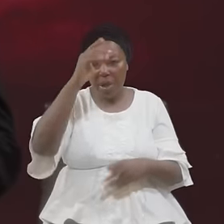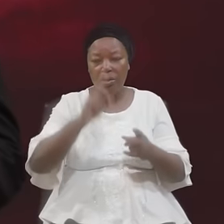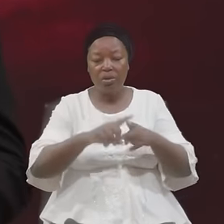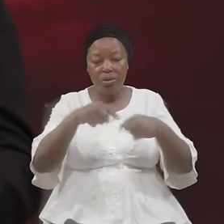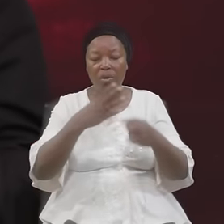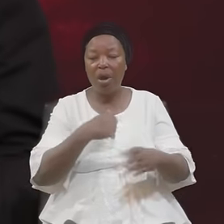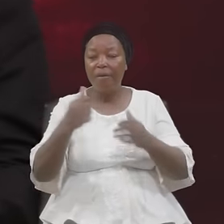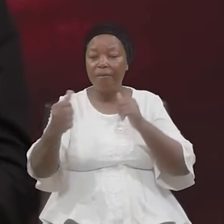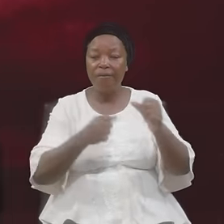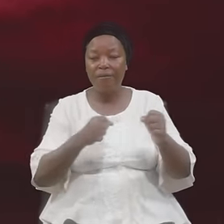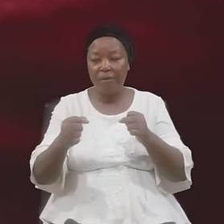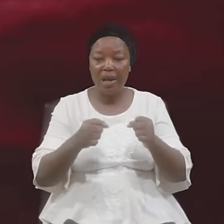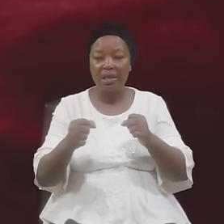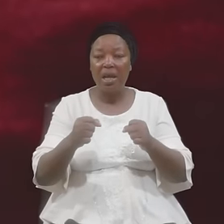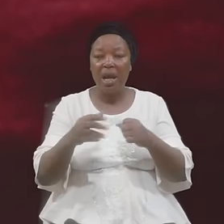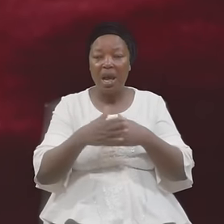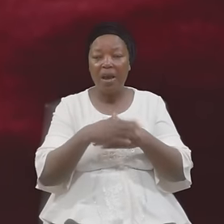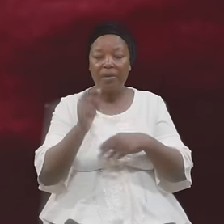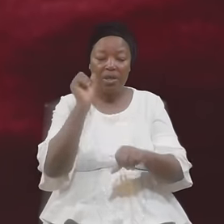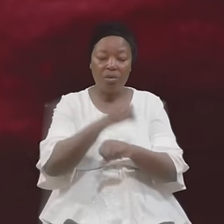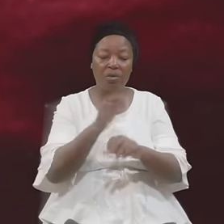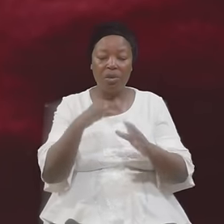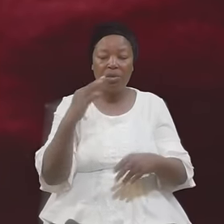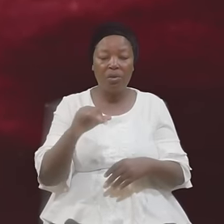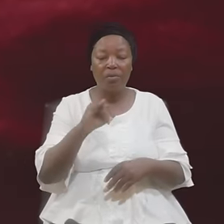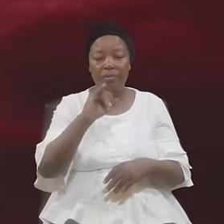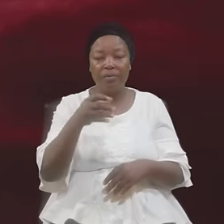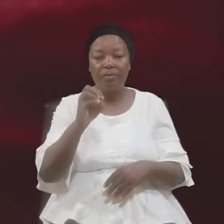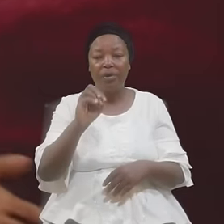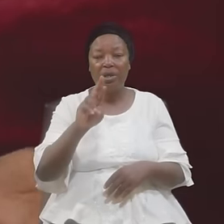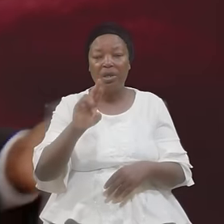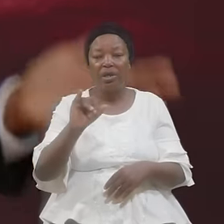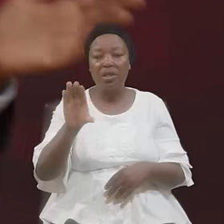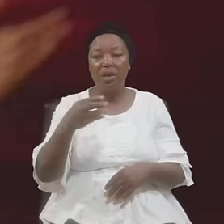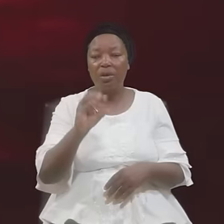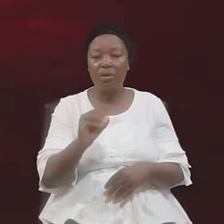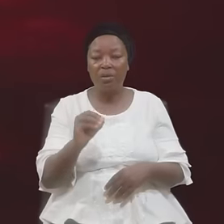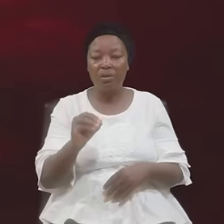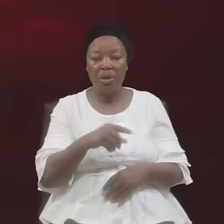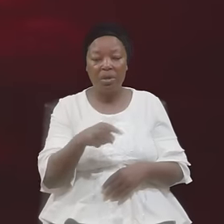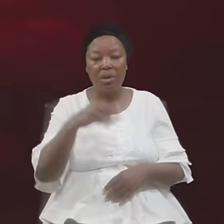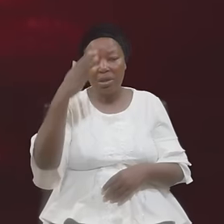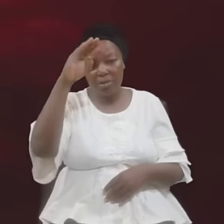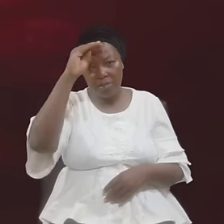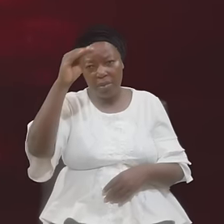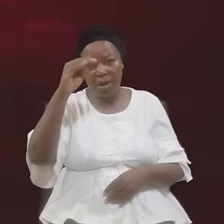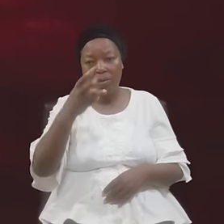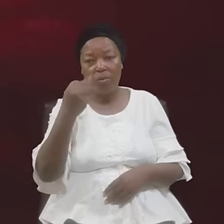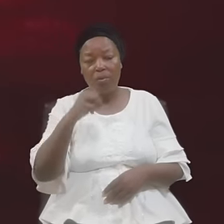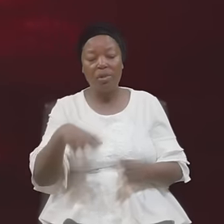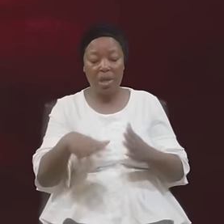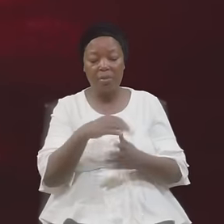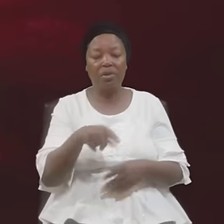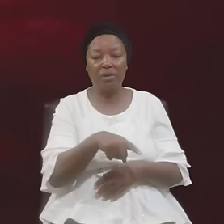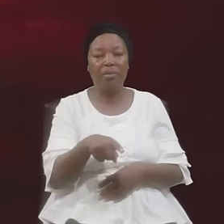After The Conquest Of Jericho This Man Was Among Them